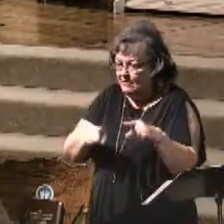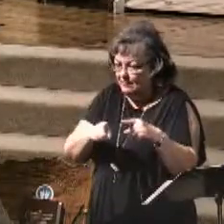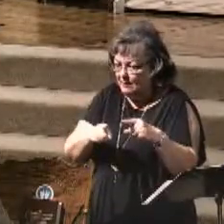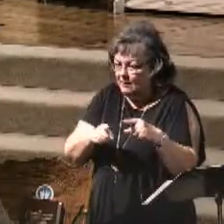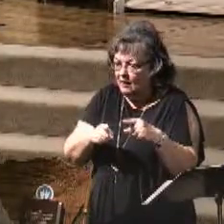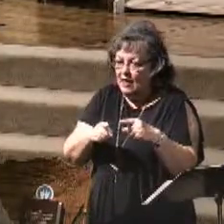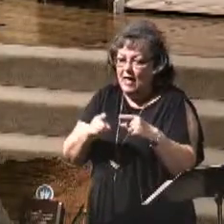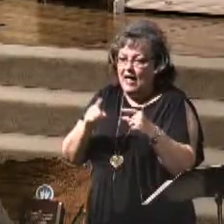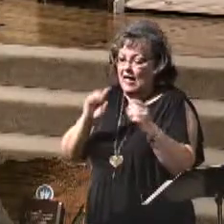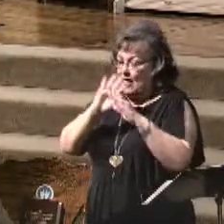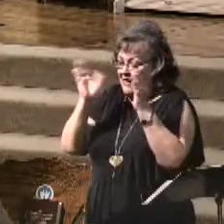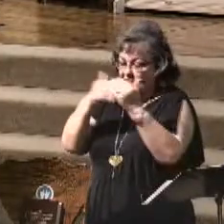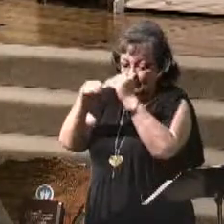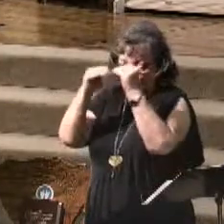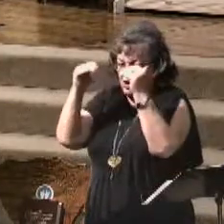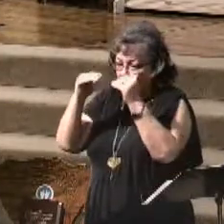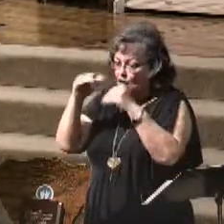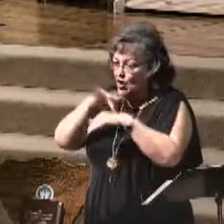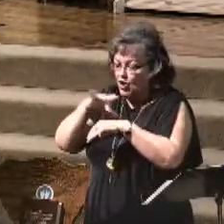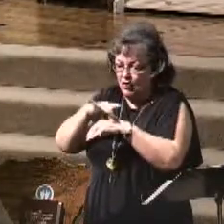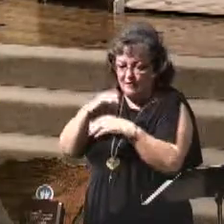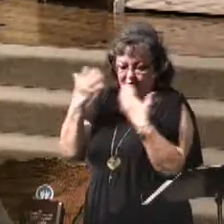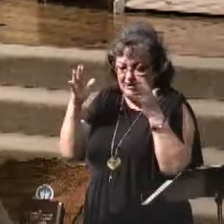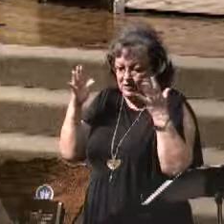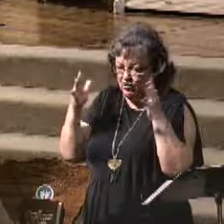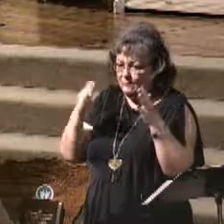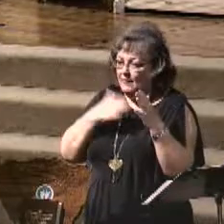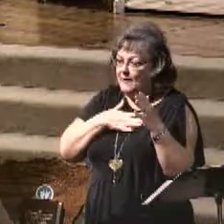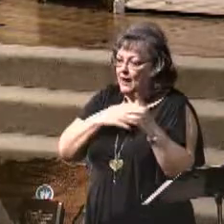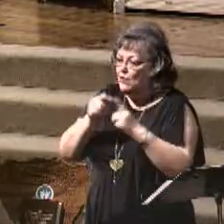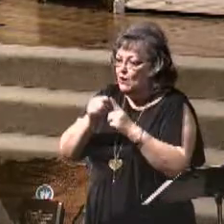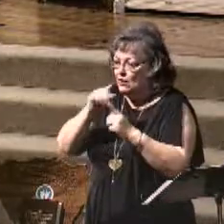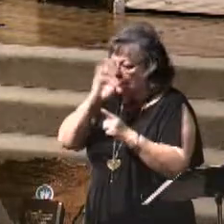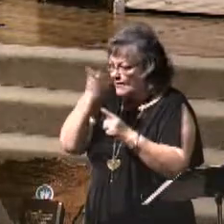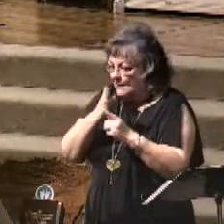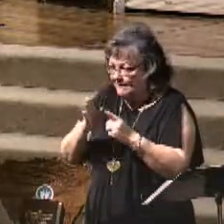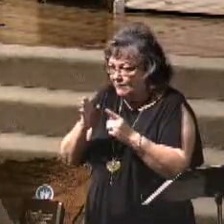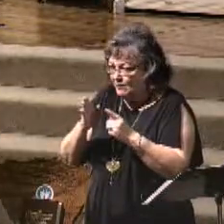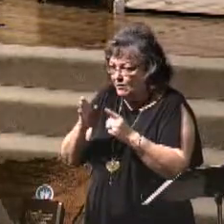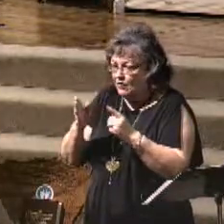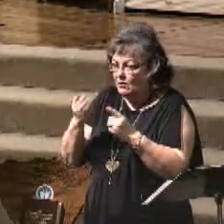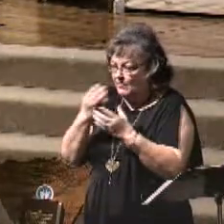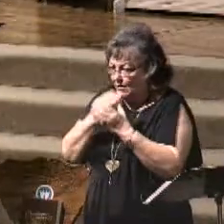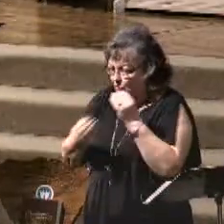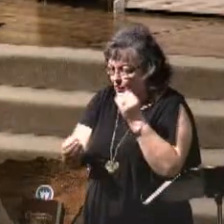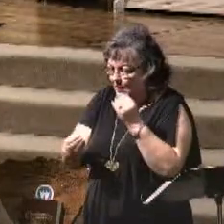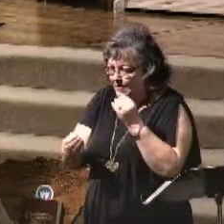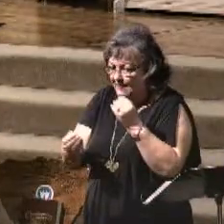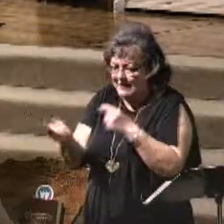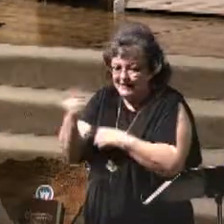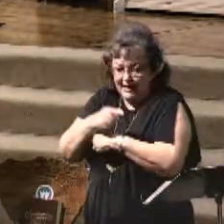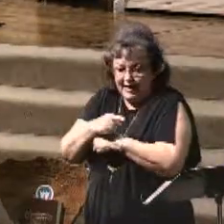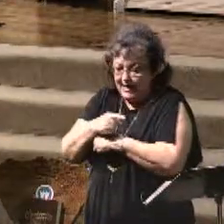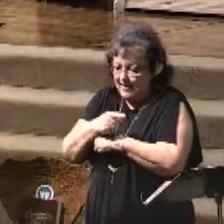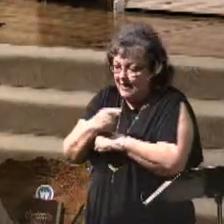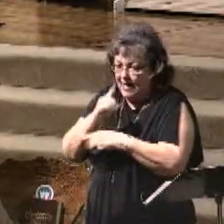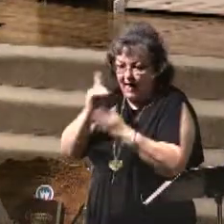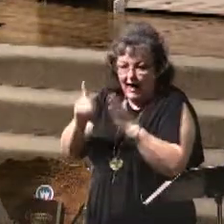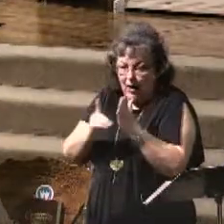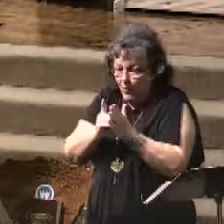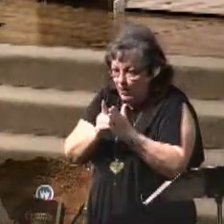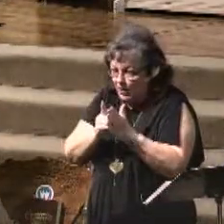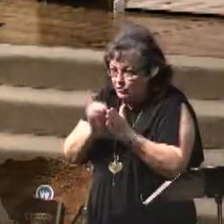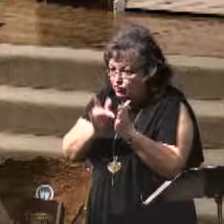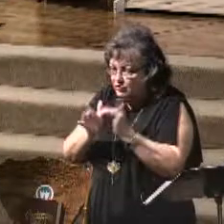and earth shall pass away, but my word shall not pass away. But of that day and hour knoweth no man, no, not the